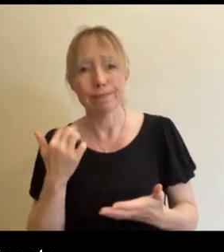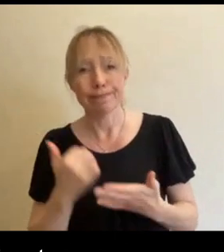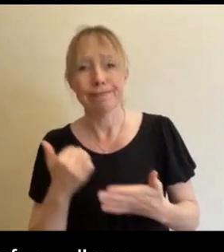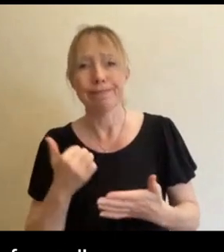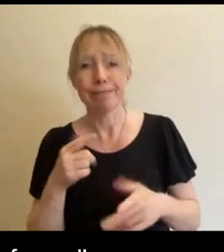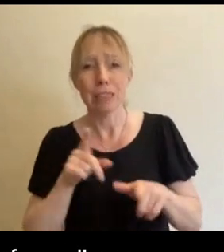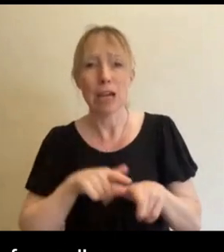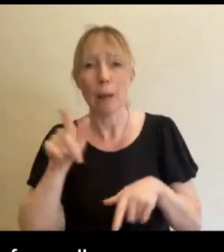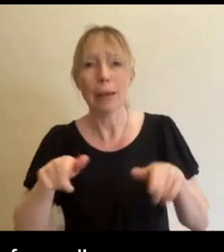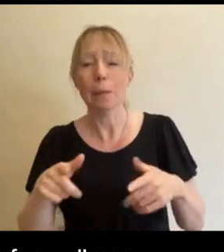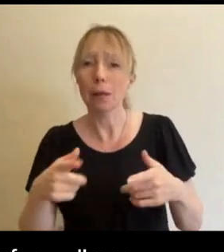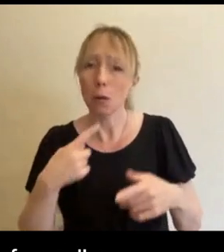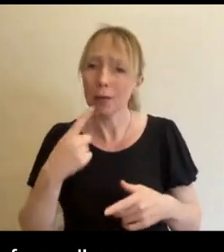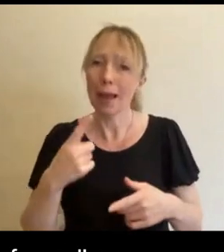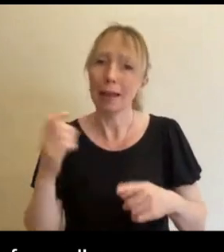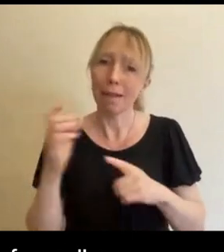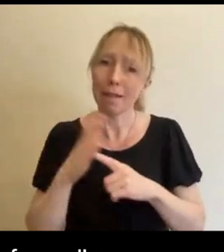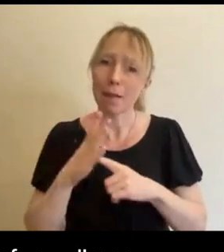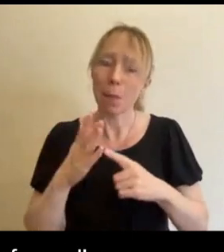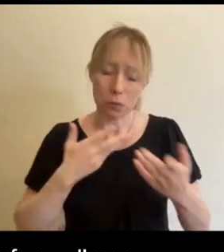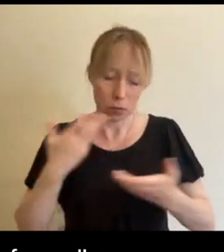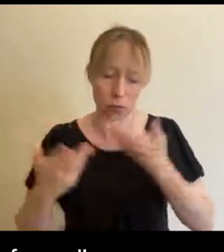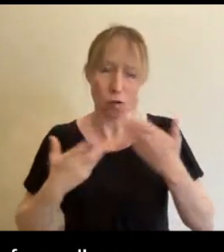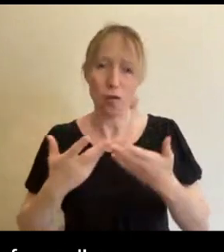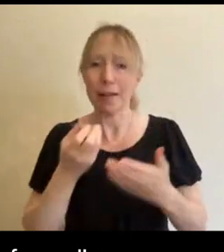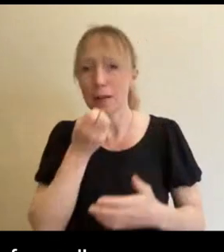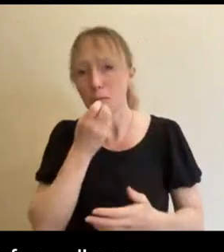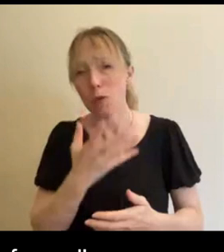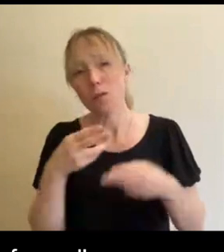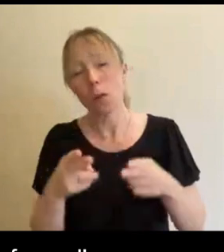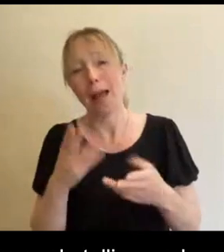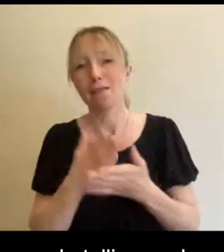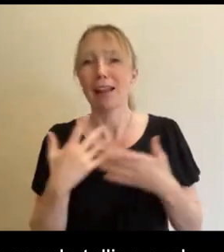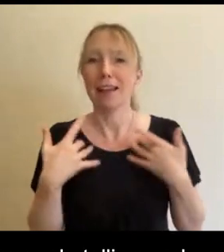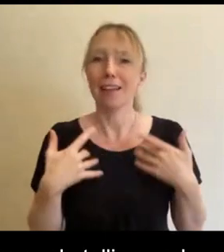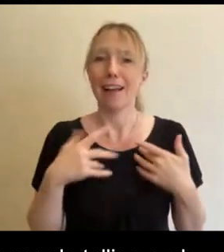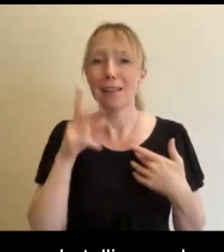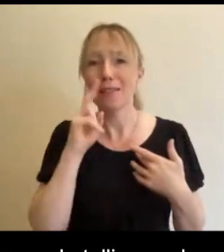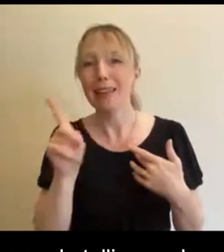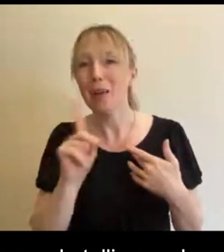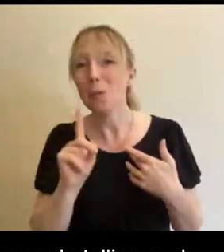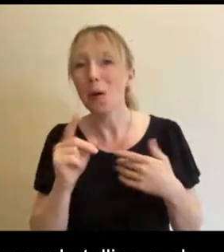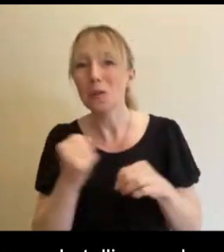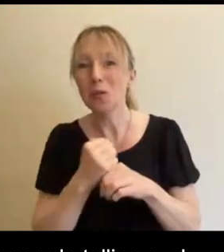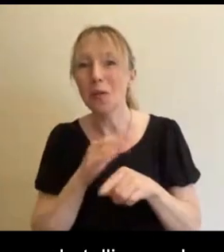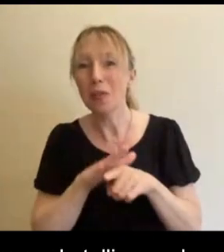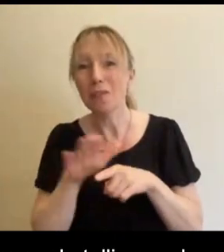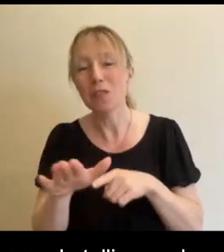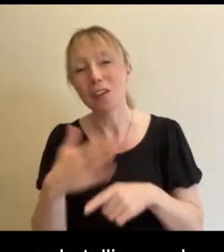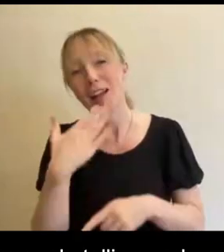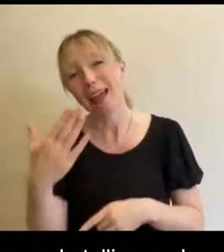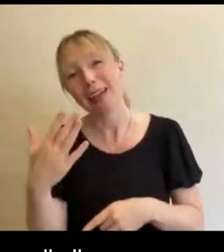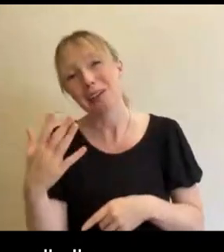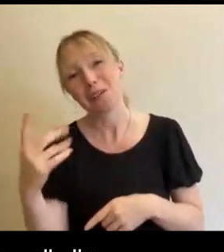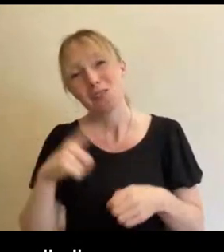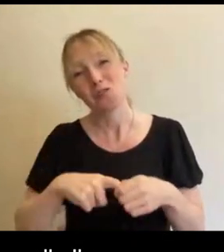such hugely important stories and so beautifully as well. I really look forward to seeing what the two of are going to be doing in the future. So thanks for joining us and congratulations